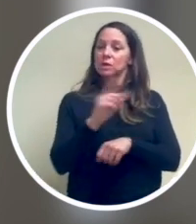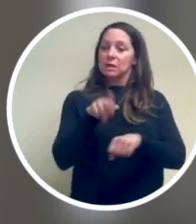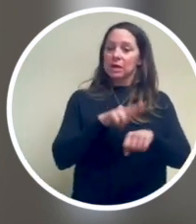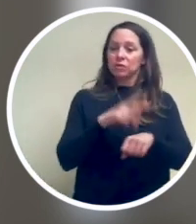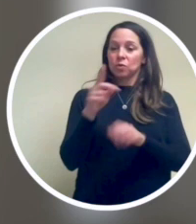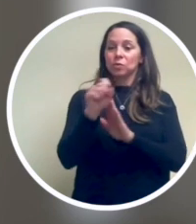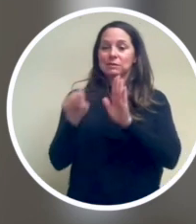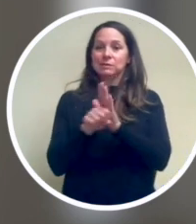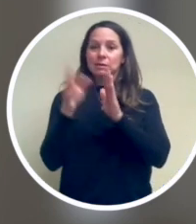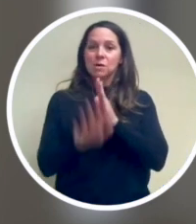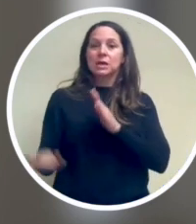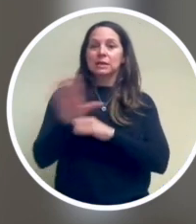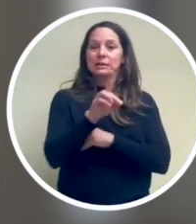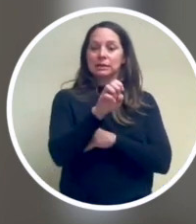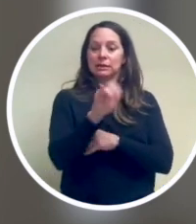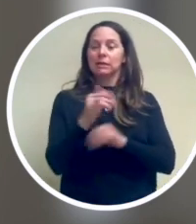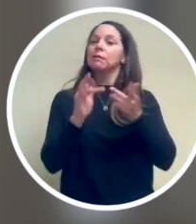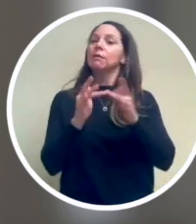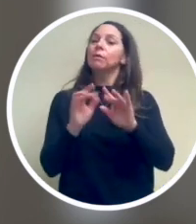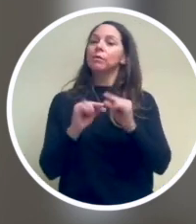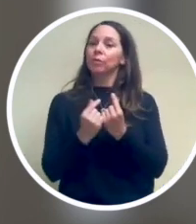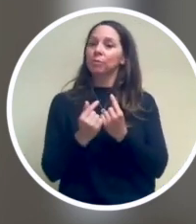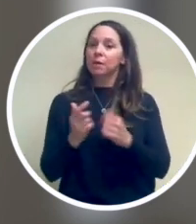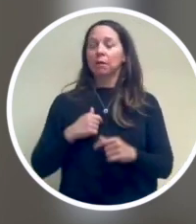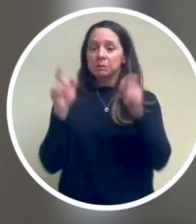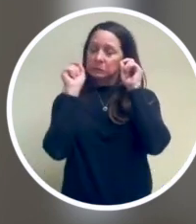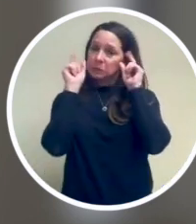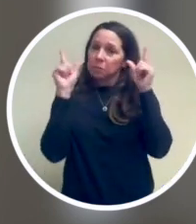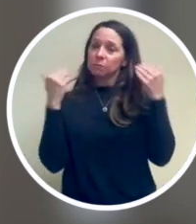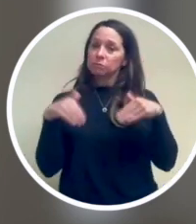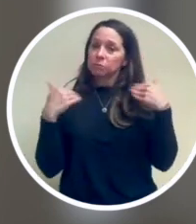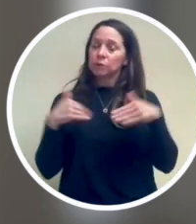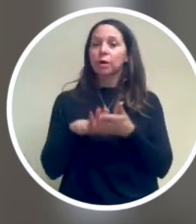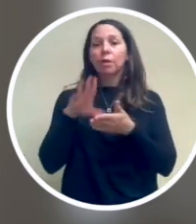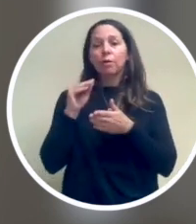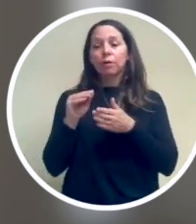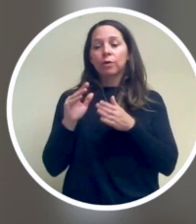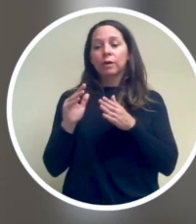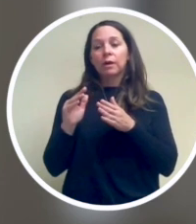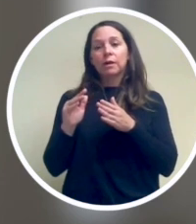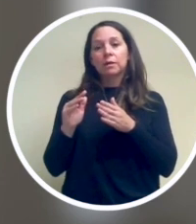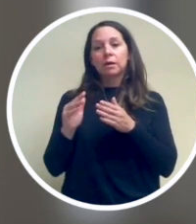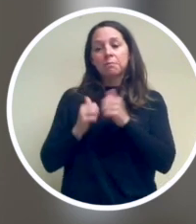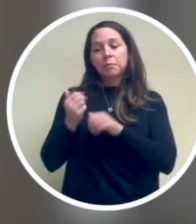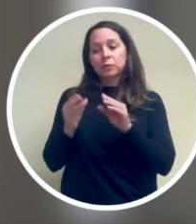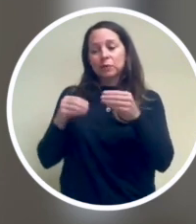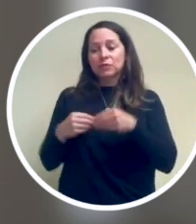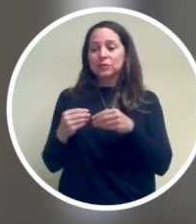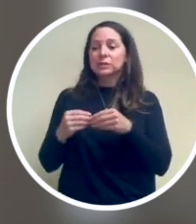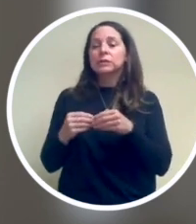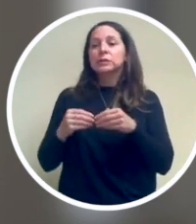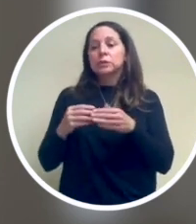I've joined one national and one statewide DEI networking group. I've been surprised to learn how early most other